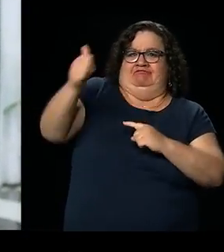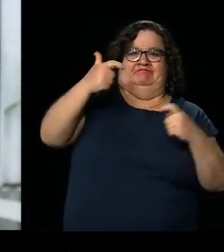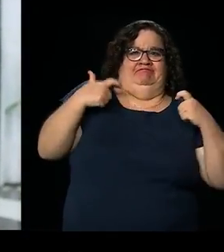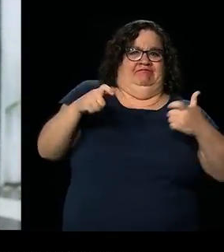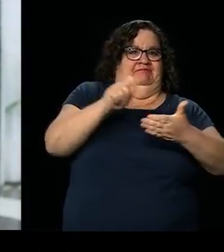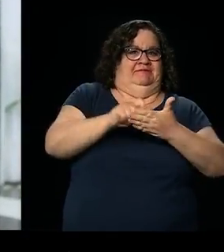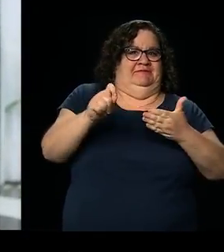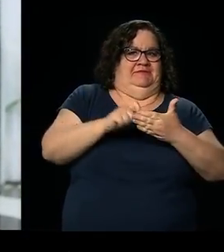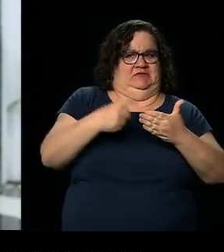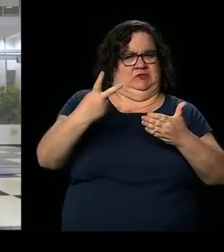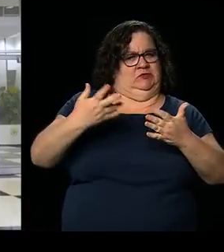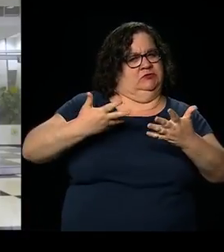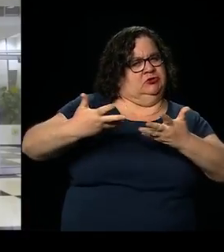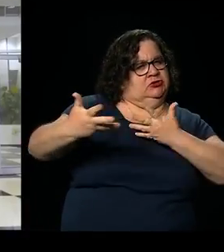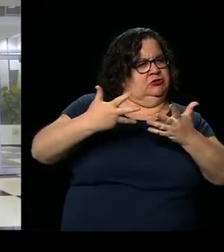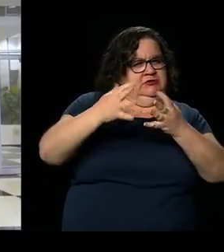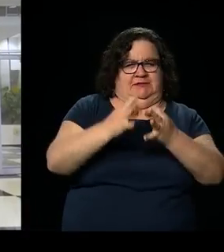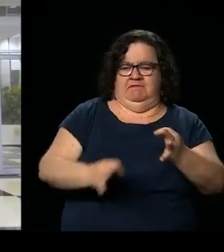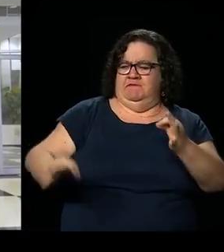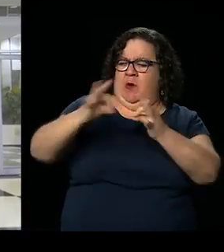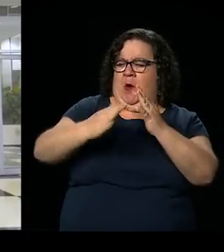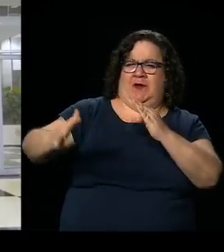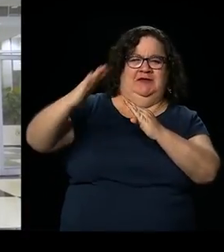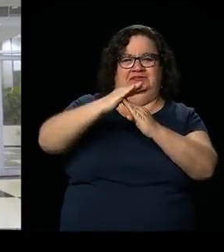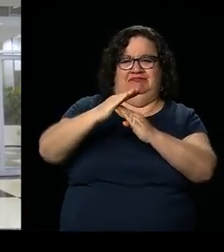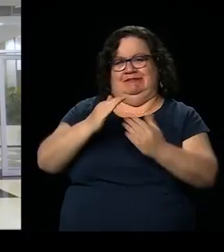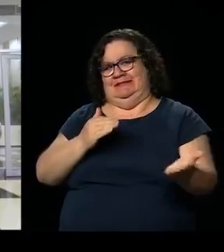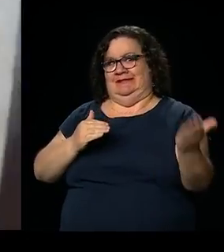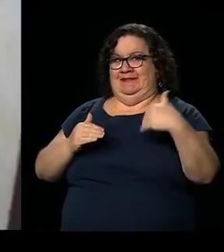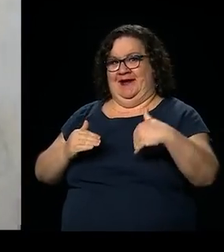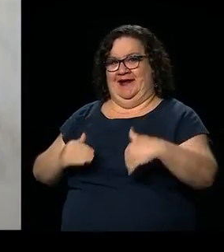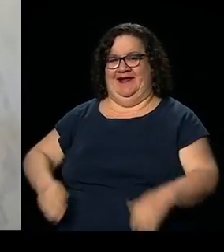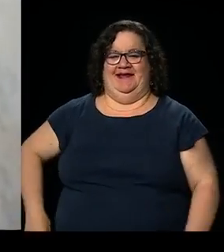super important issues. So, come with me.